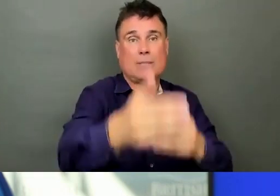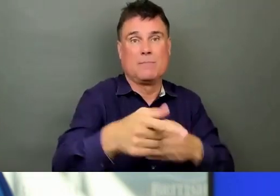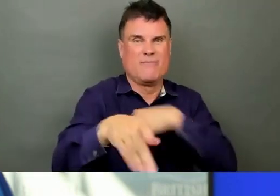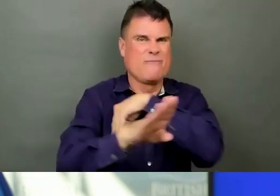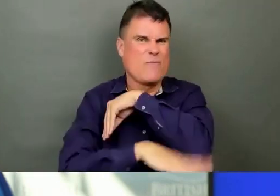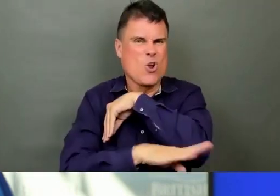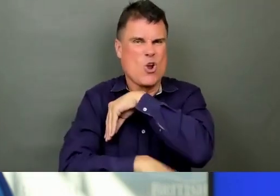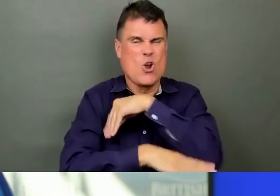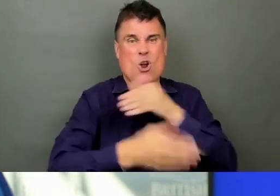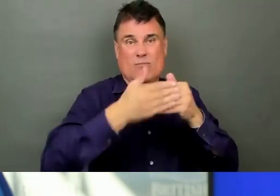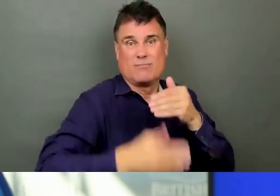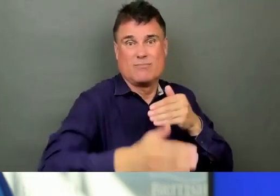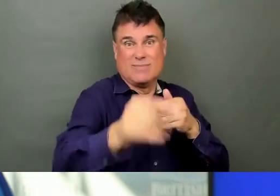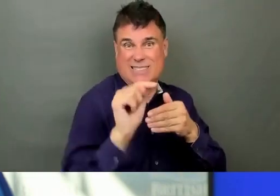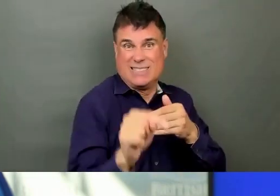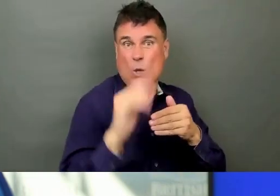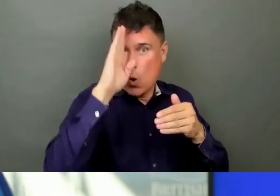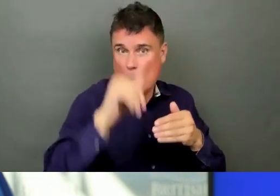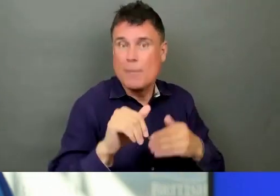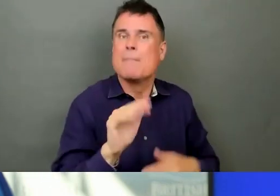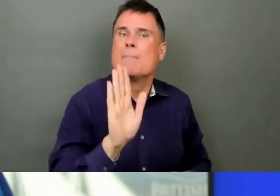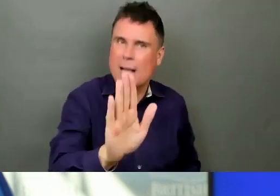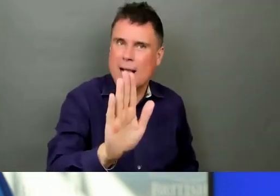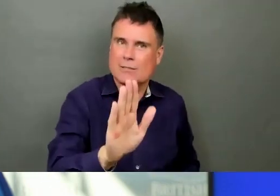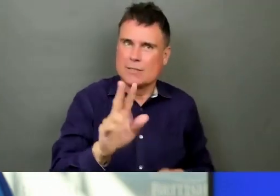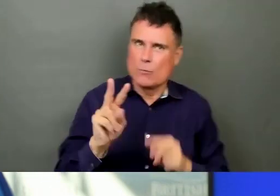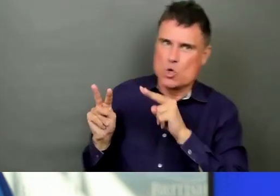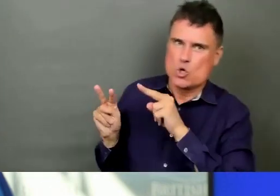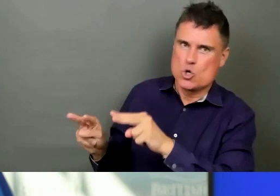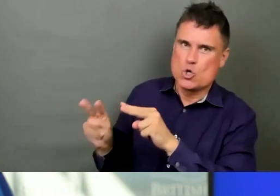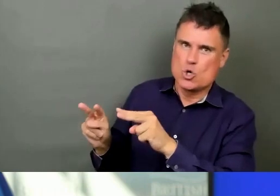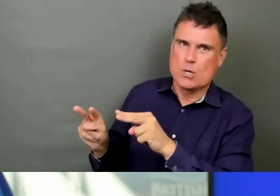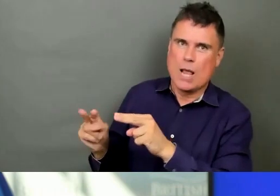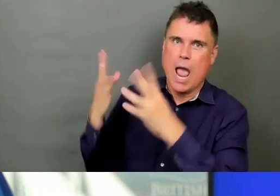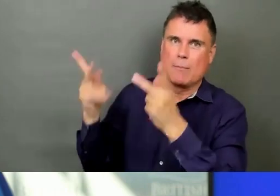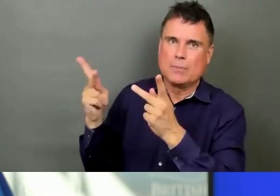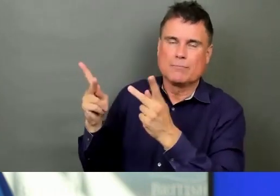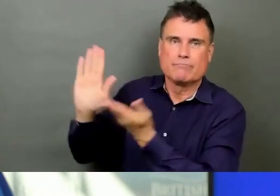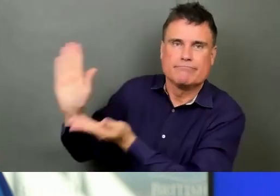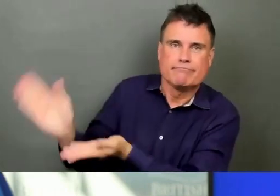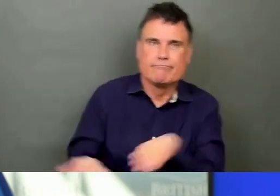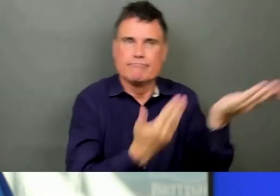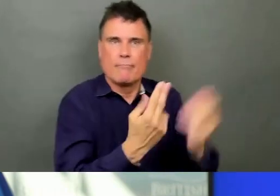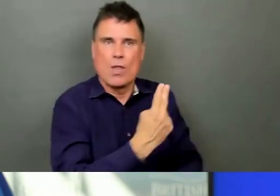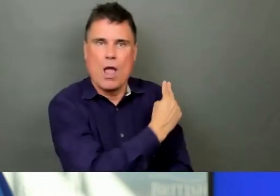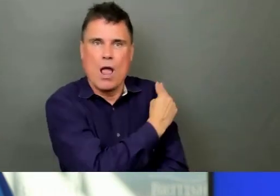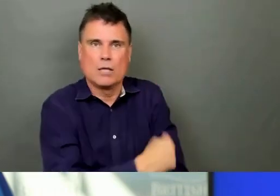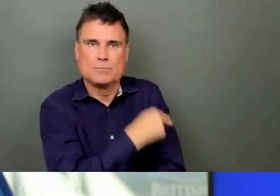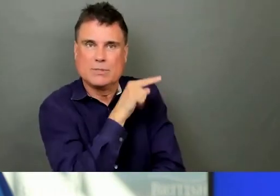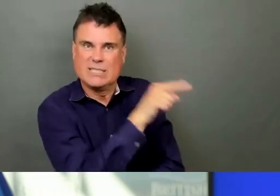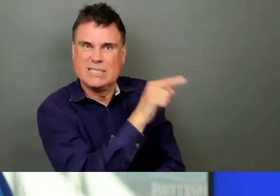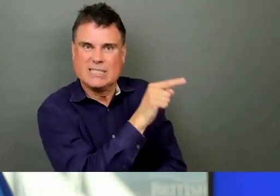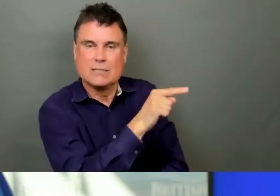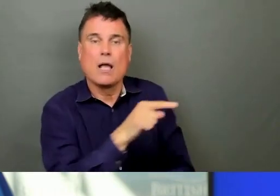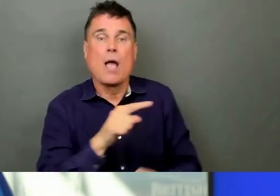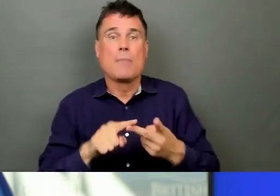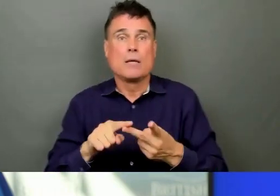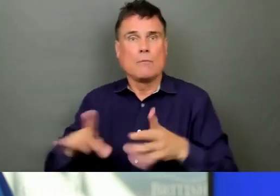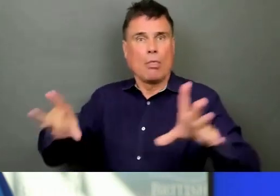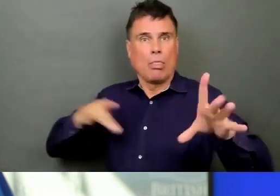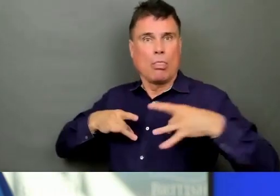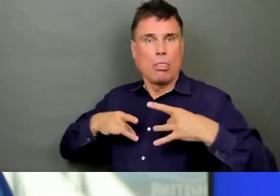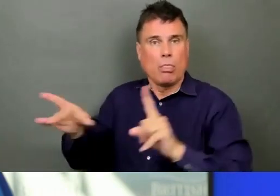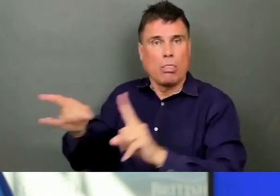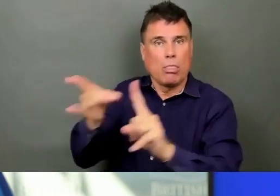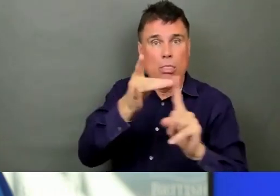to hospitalizations, respect to mortality, with respect to cases and immunization at that time. So right now we're at step